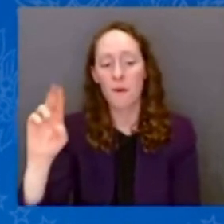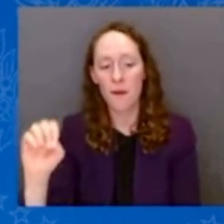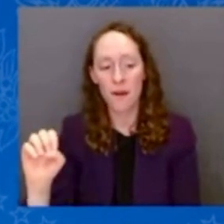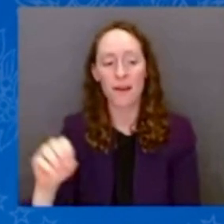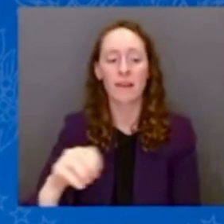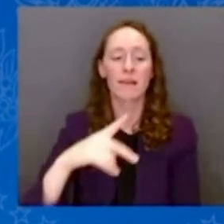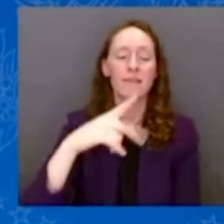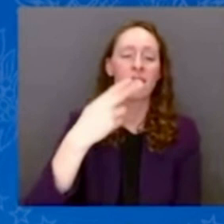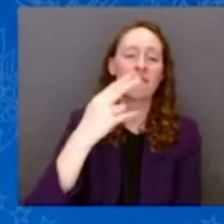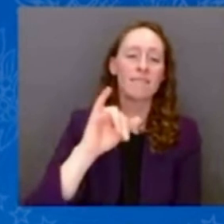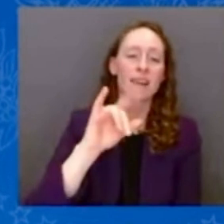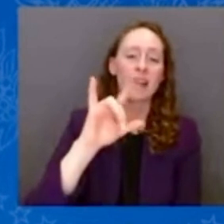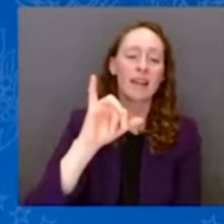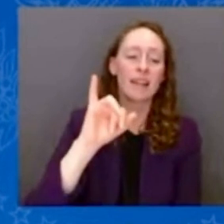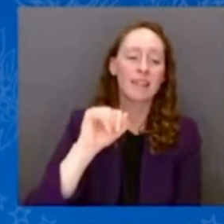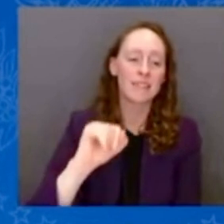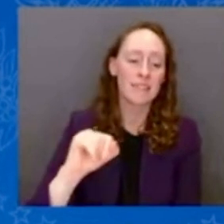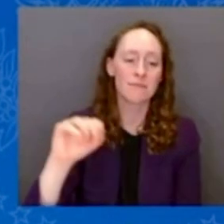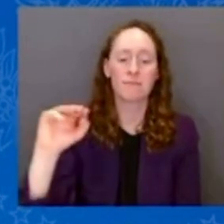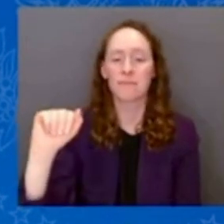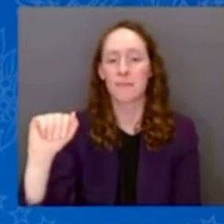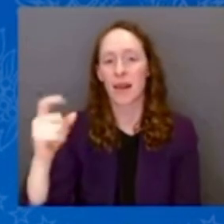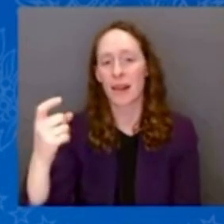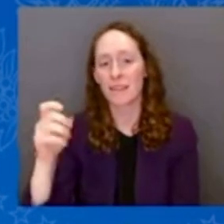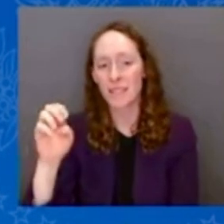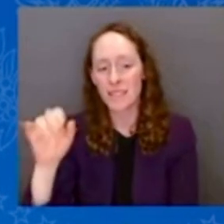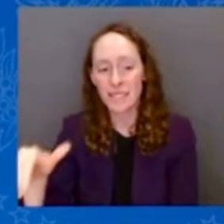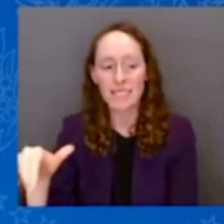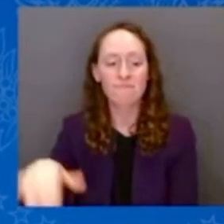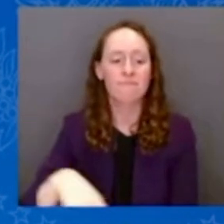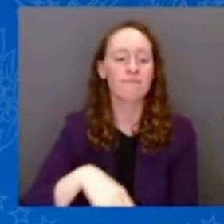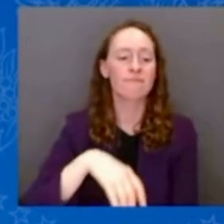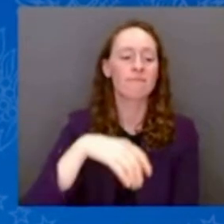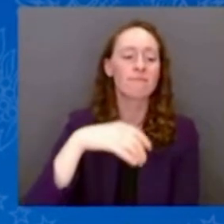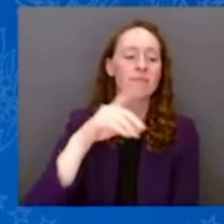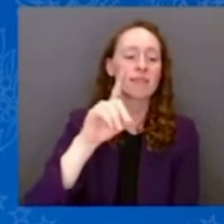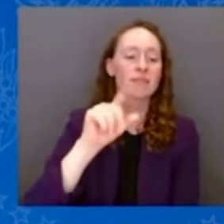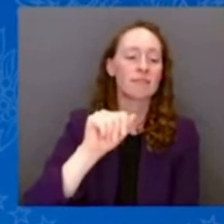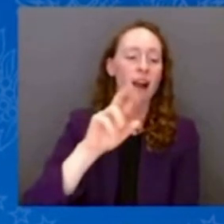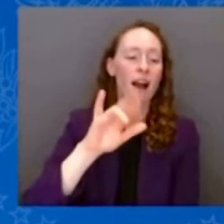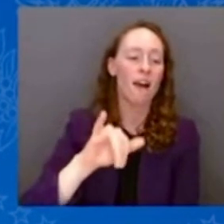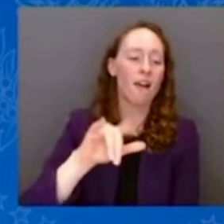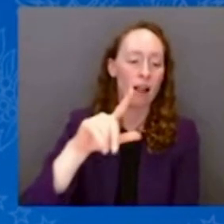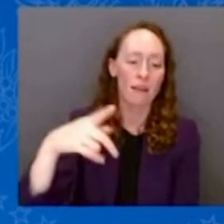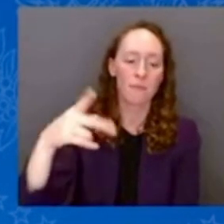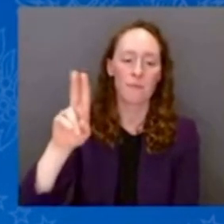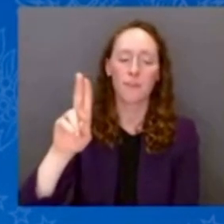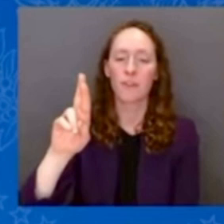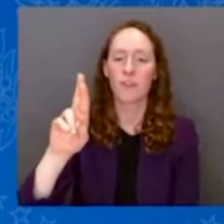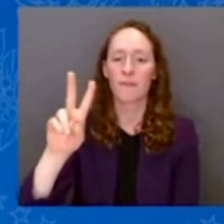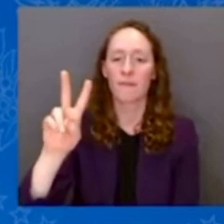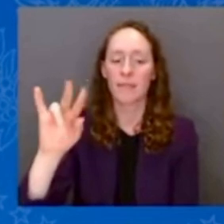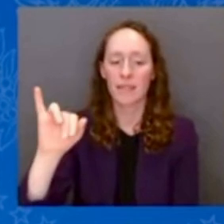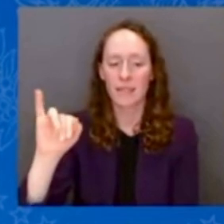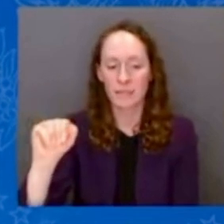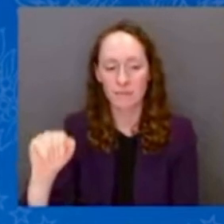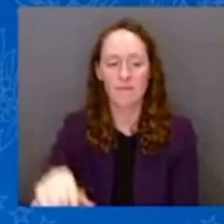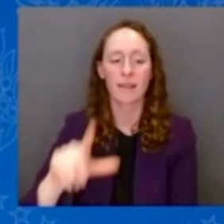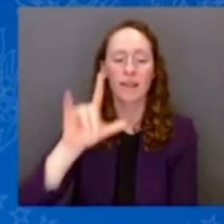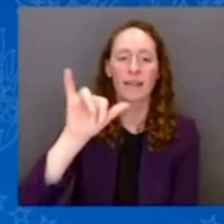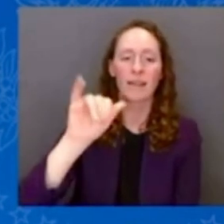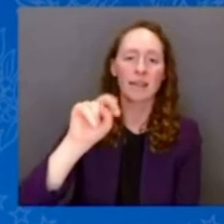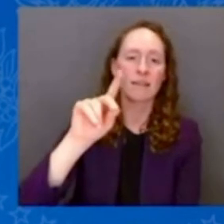April Johnson, Levette Herman, and Wendy Kelly. As I've told some of the survivors,